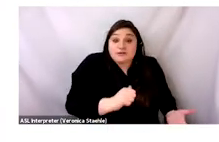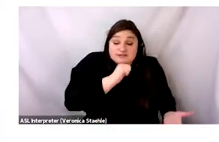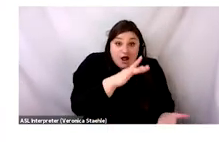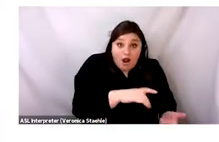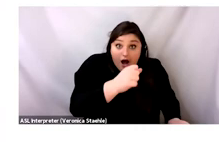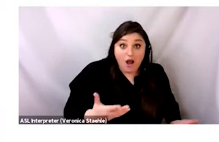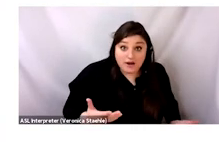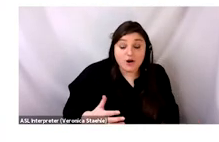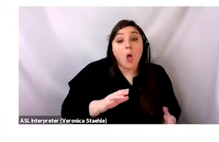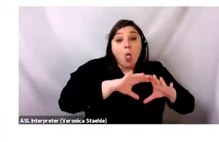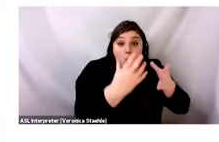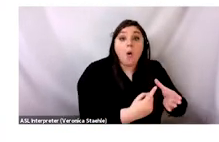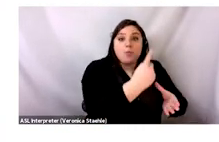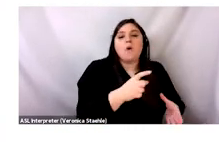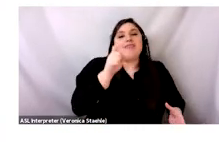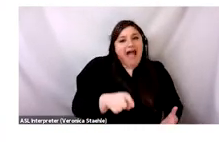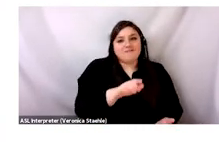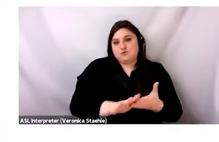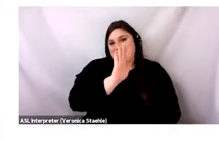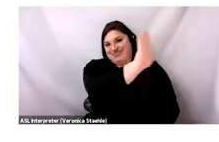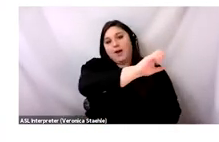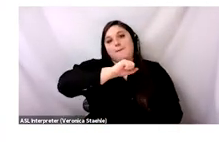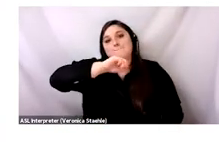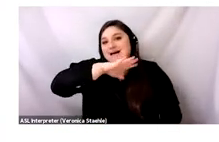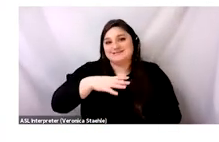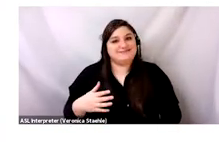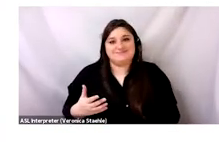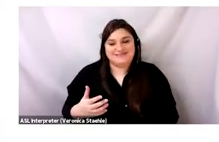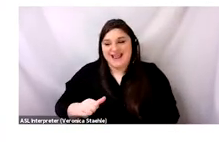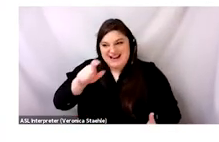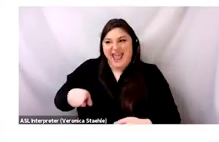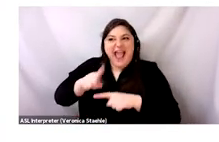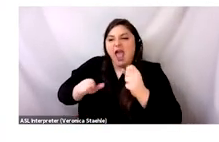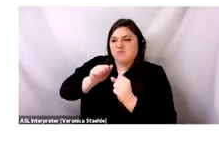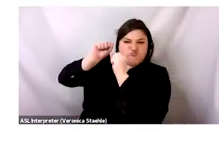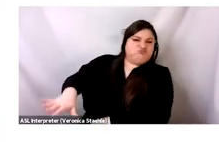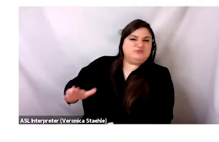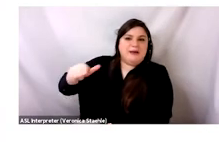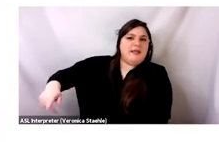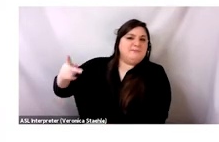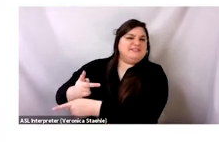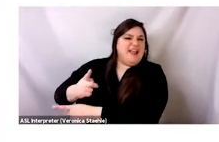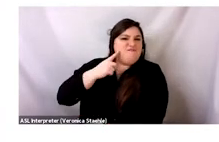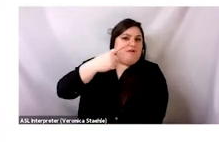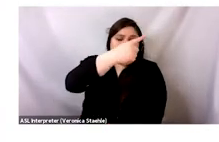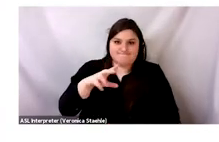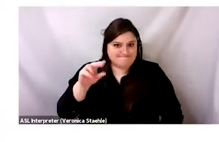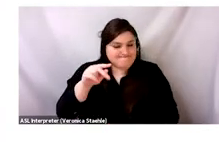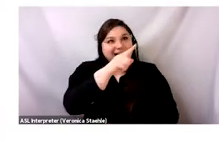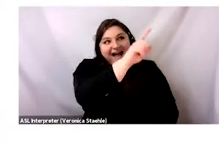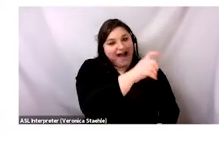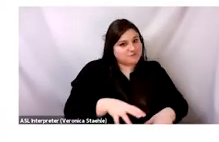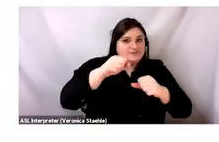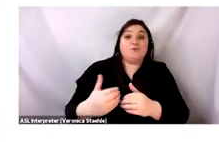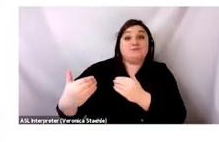The global north needs to clean up its mess. There is no way around this. And cleaning up our